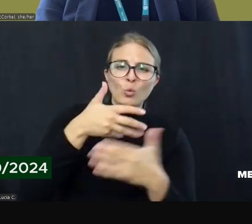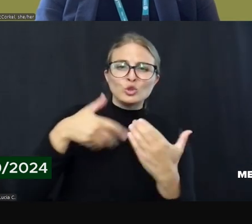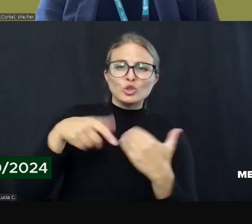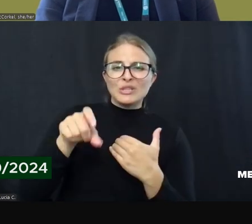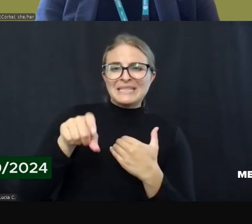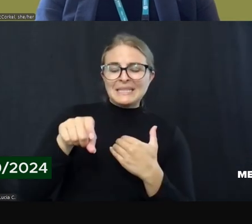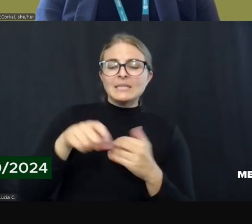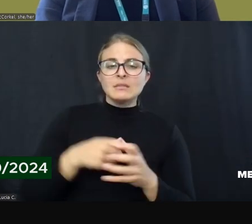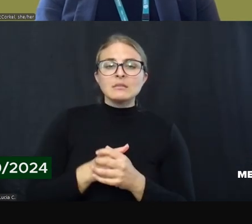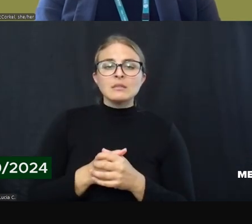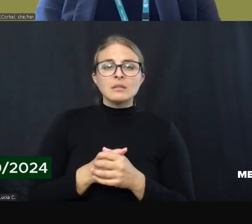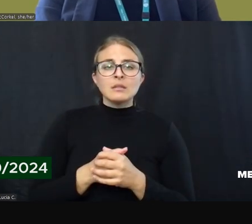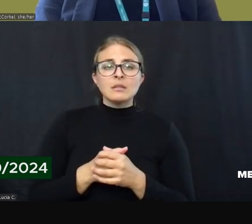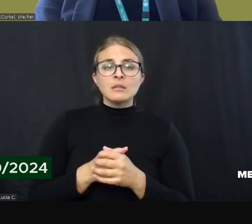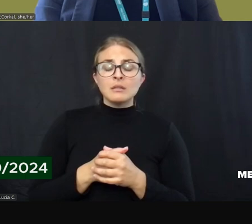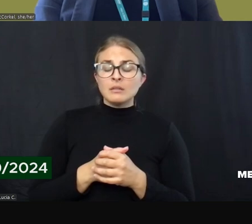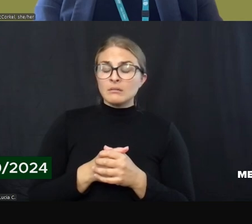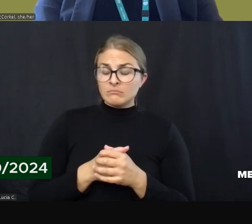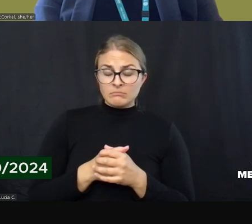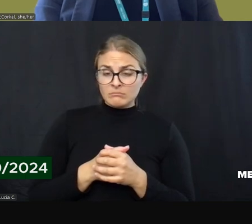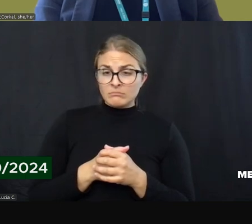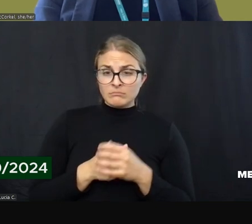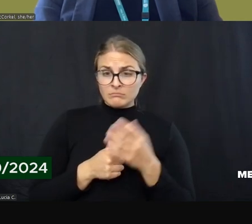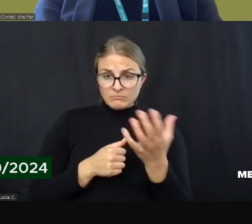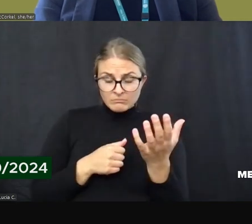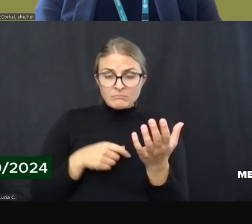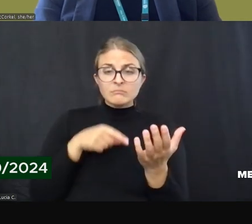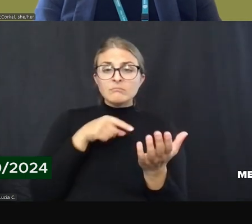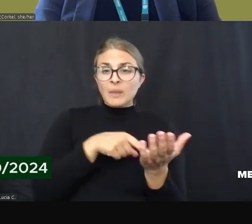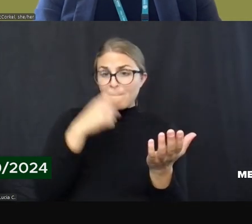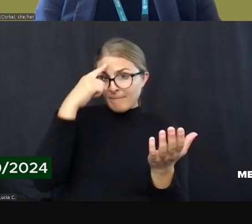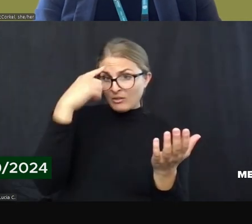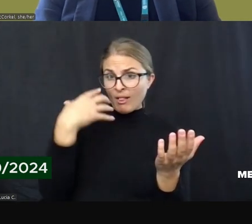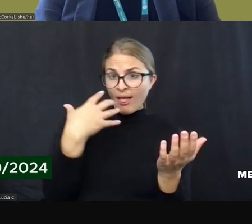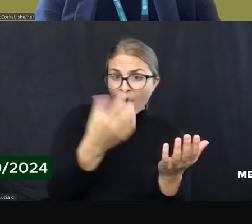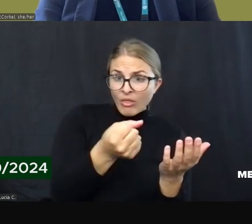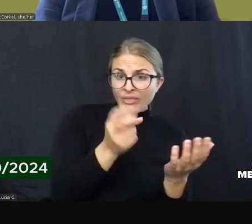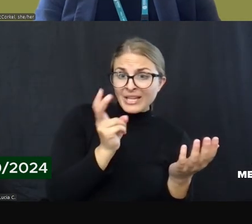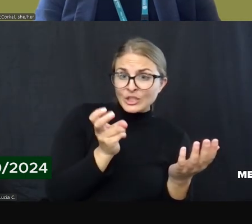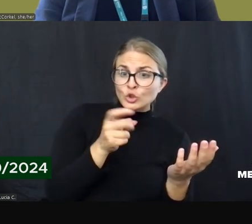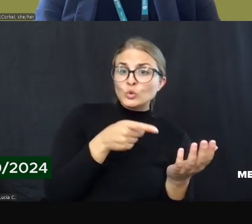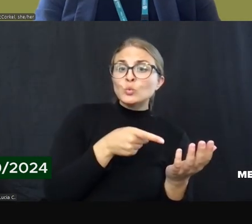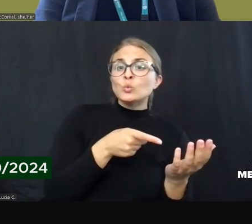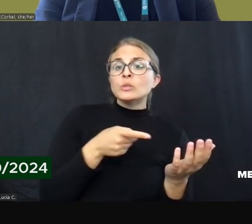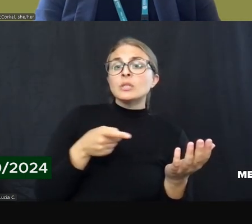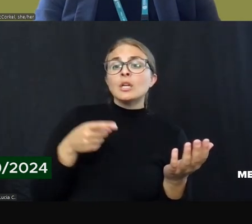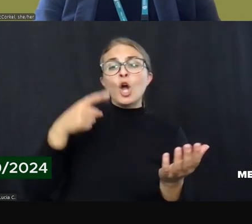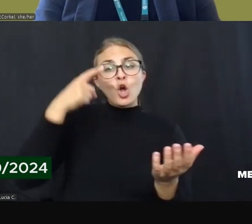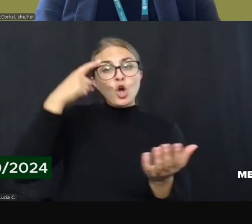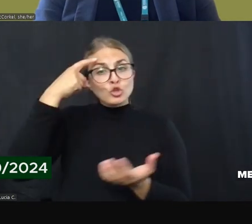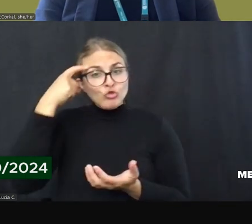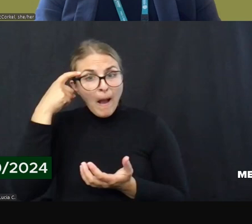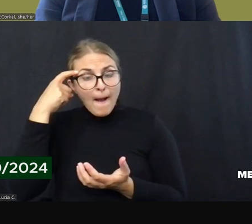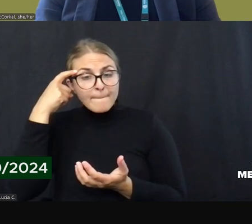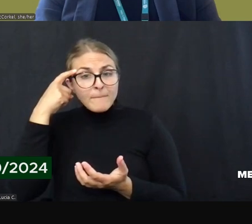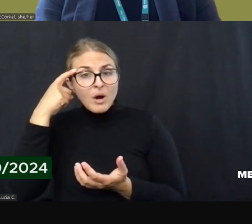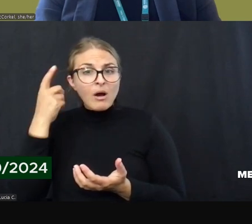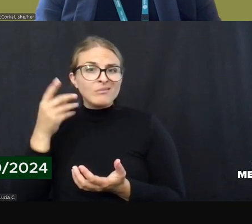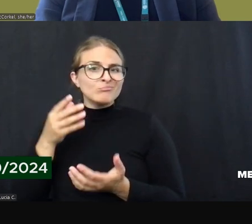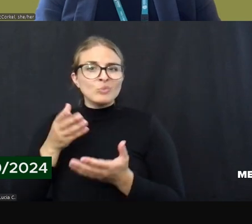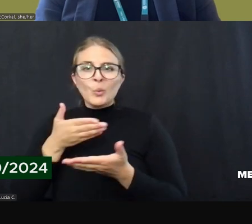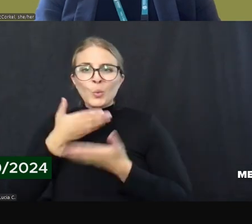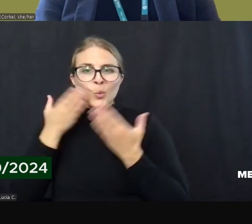But are there discussions about the integration of mental health issues, trauma, homelessness, and substance